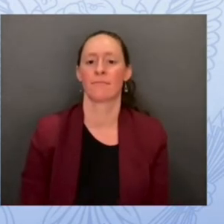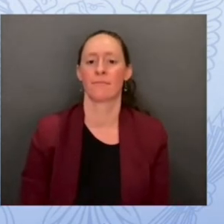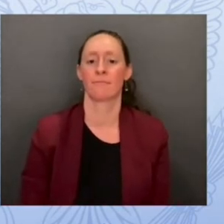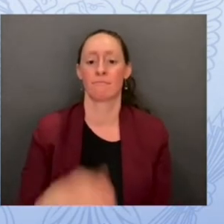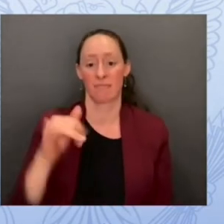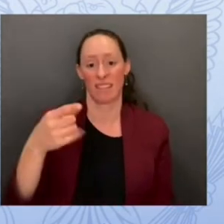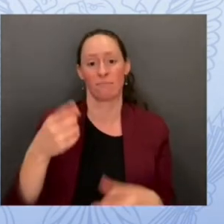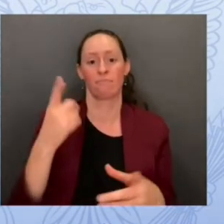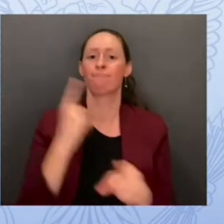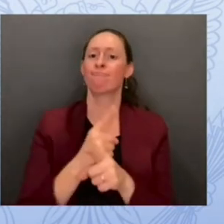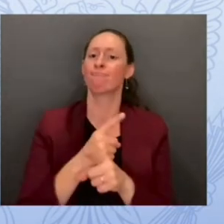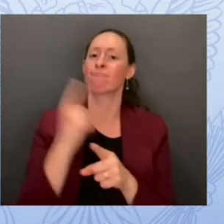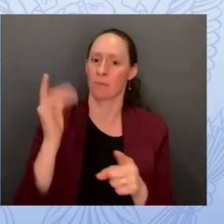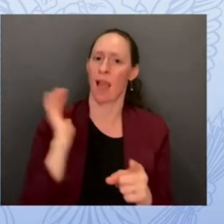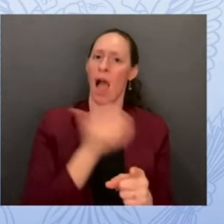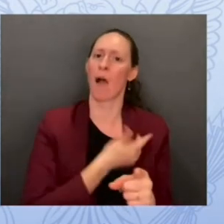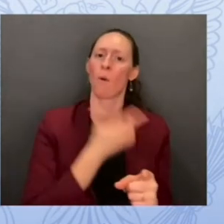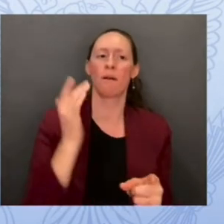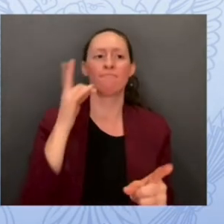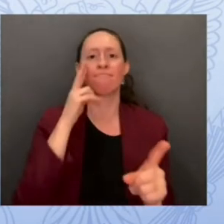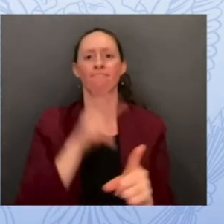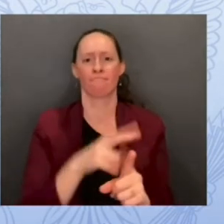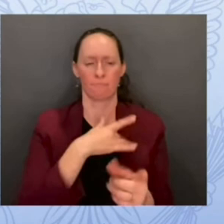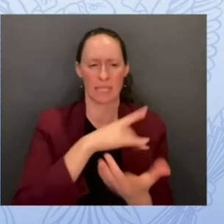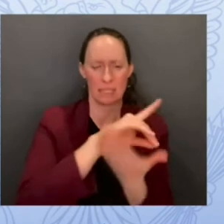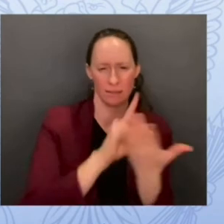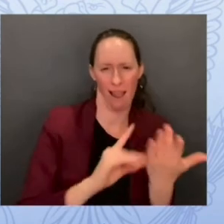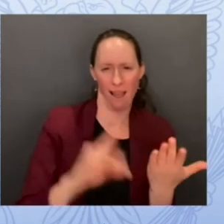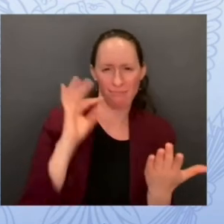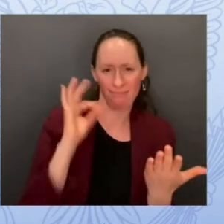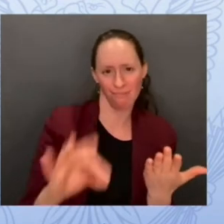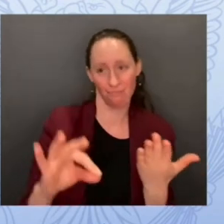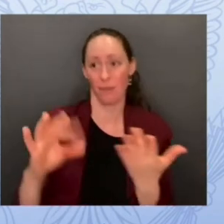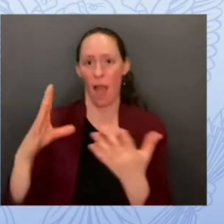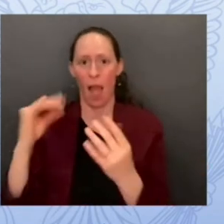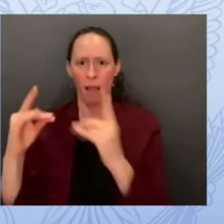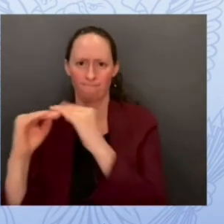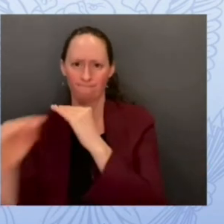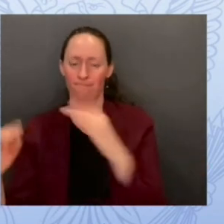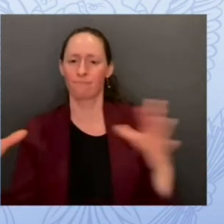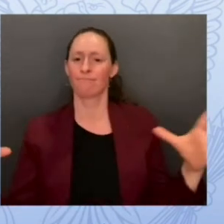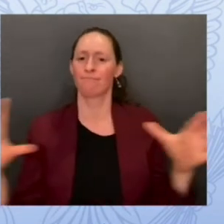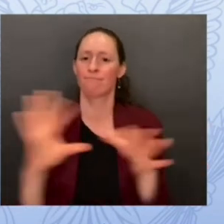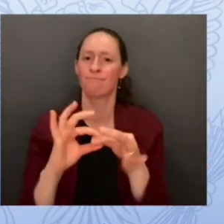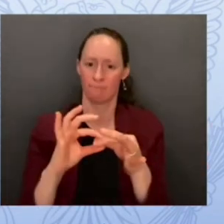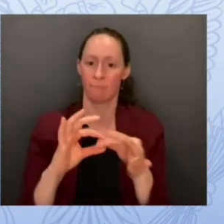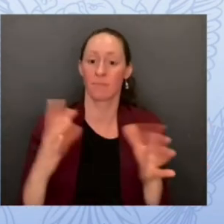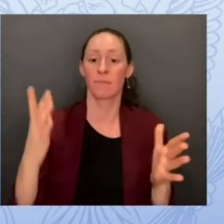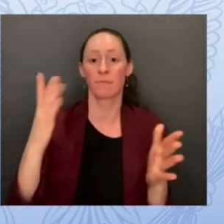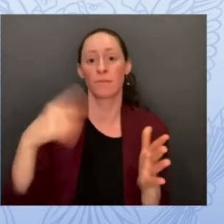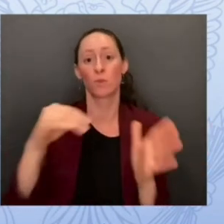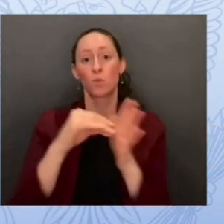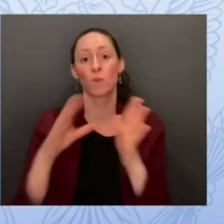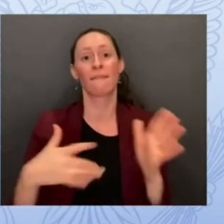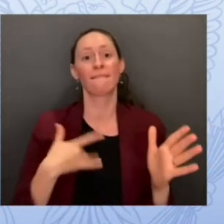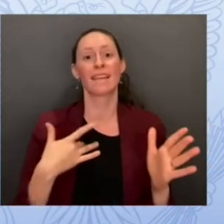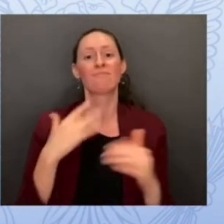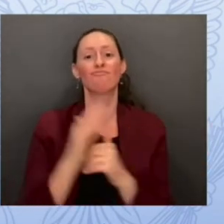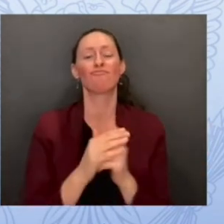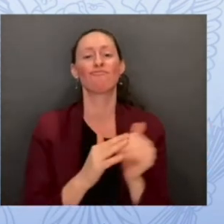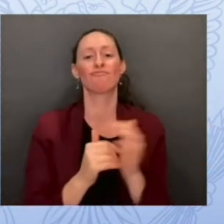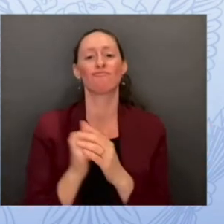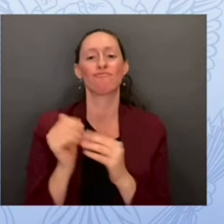security and we want to give teachers the confidence as the first lady talked about to be able to walk into the classroom